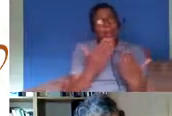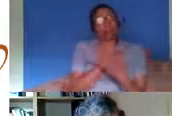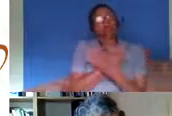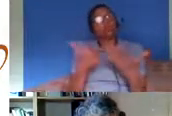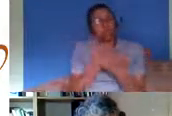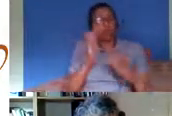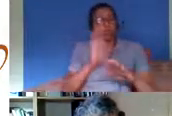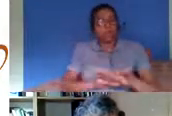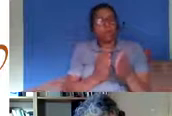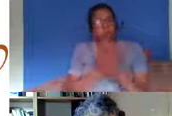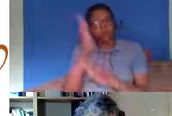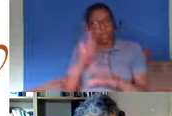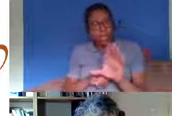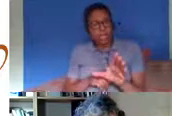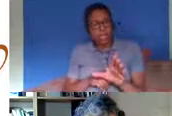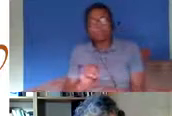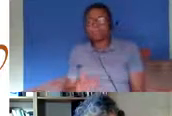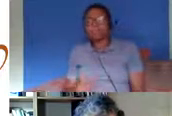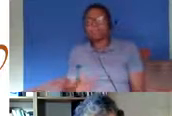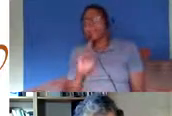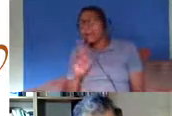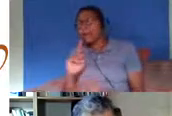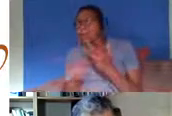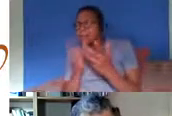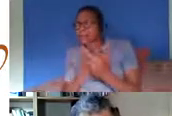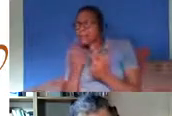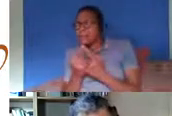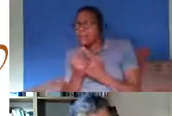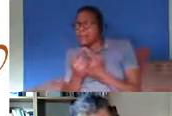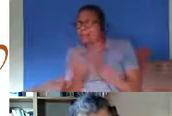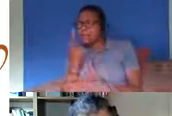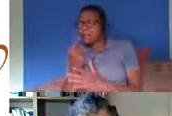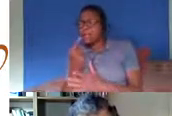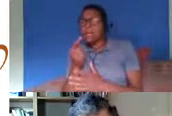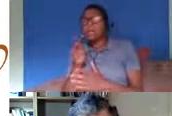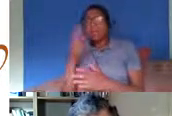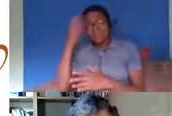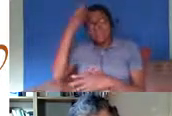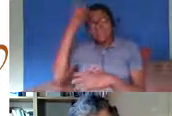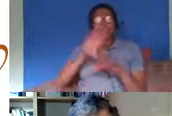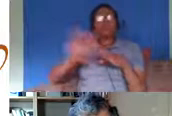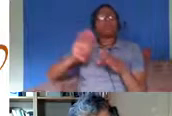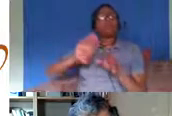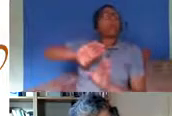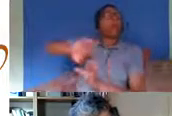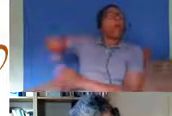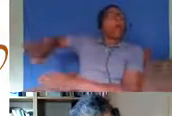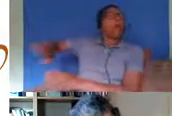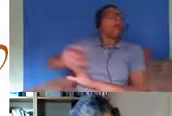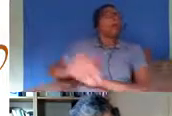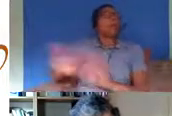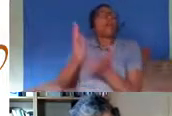but what's also happened during this period is an attempt to explain away that difference to suggest that actually